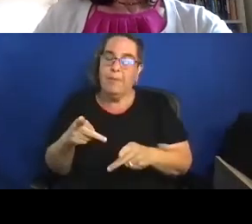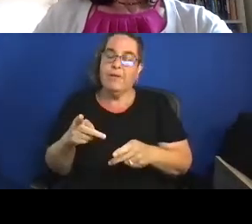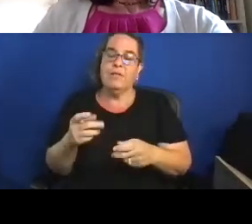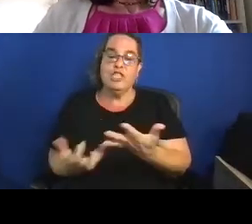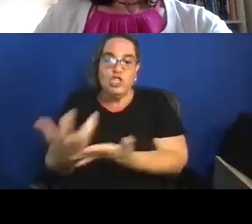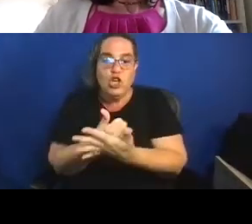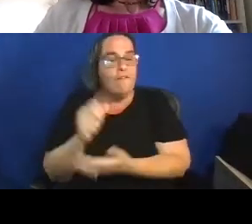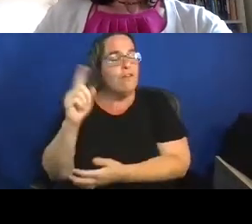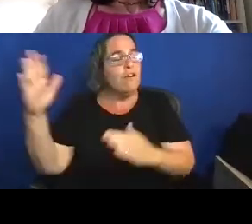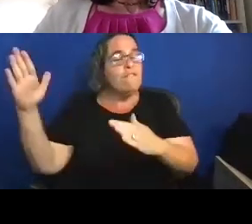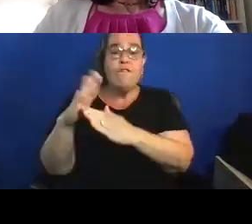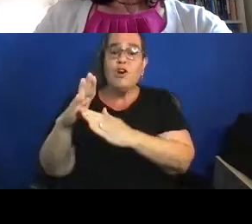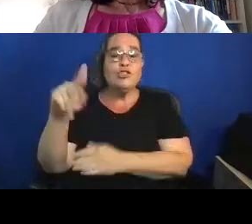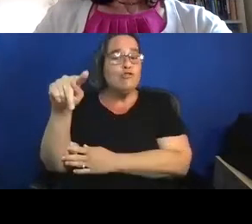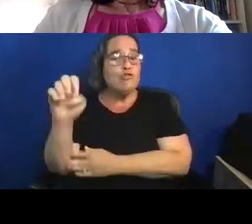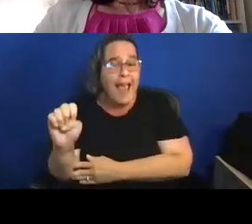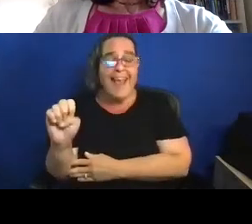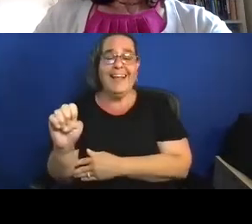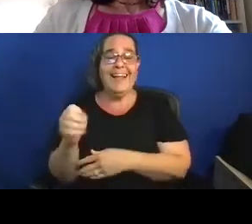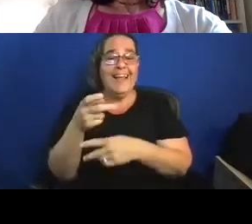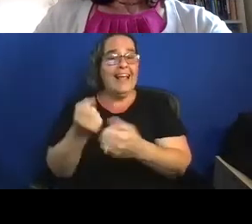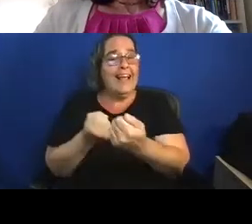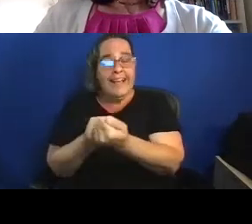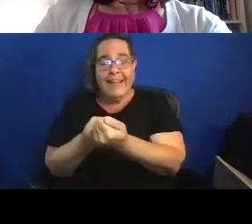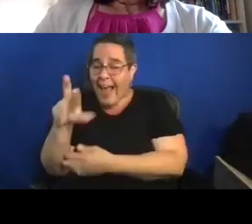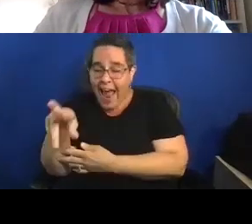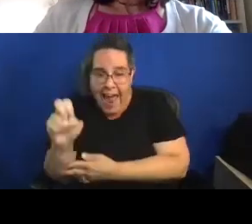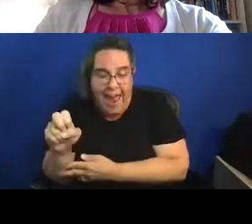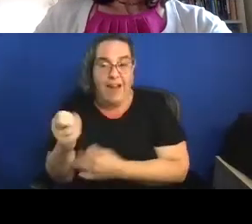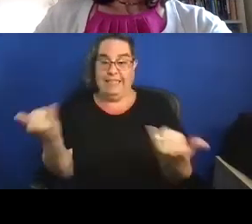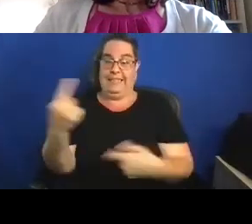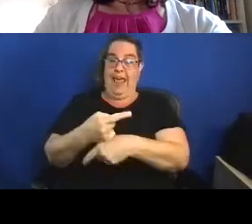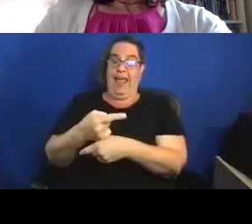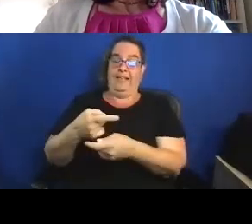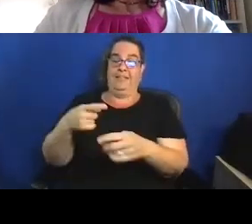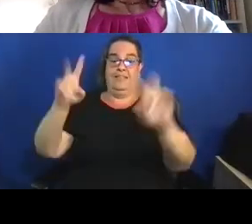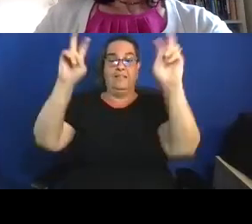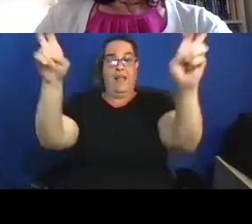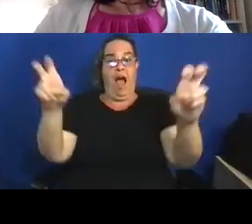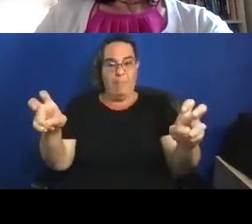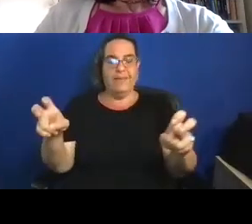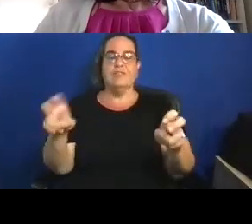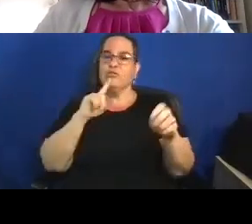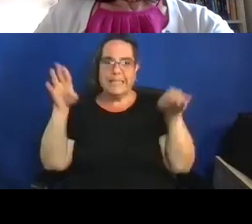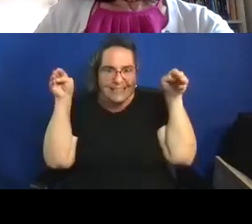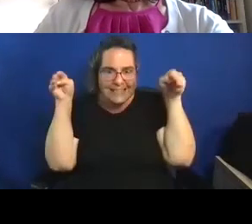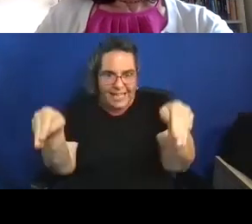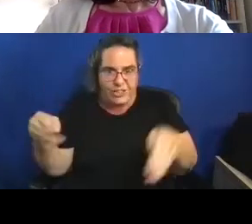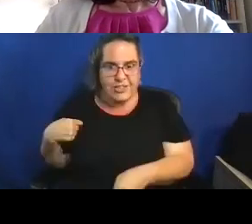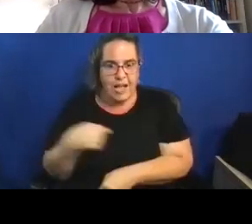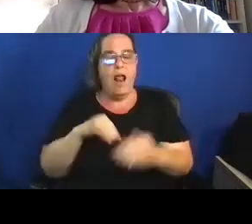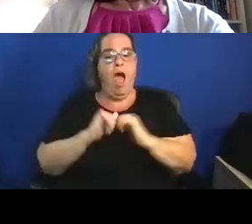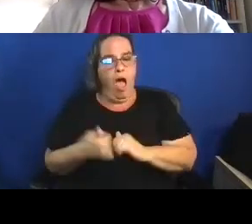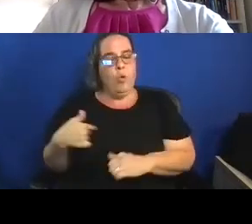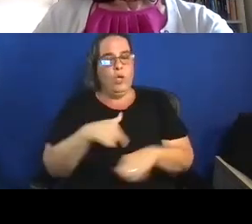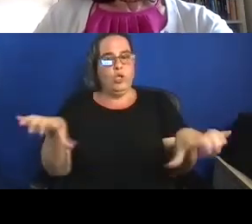lot of what we talked about today centers on how do we deliver that? How do we understand how to do that in a way that